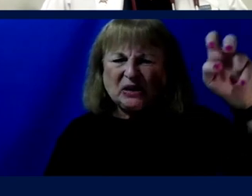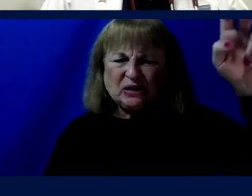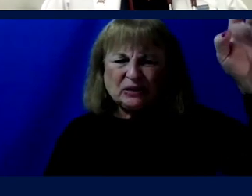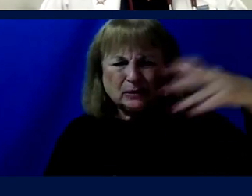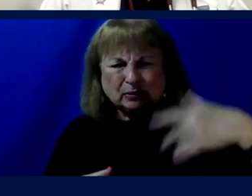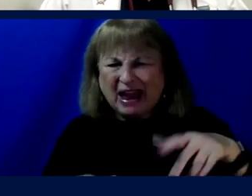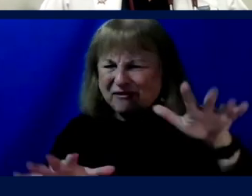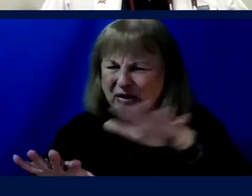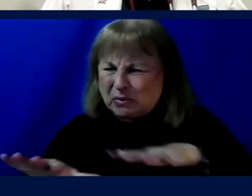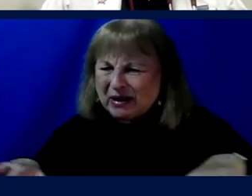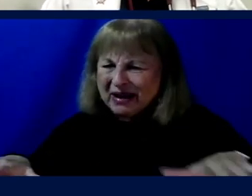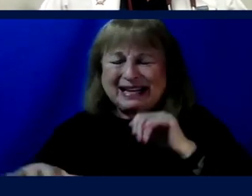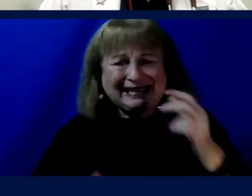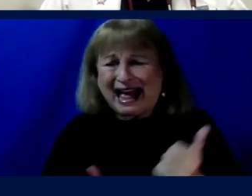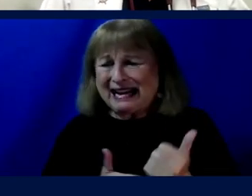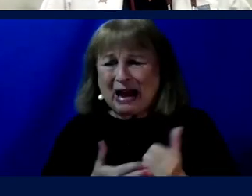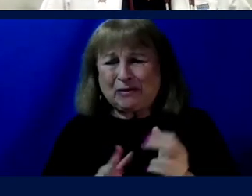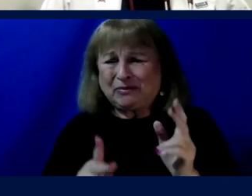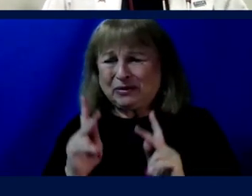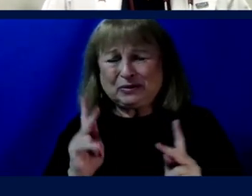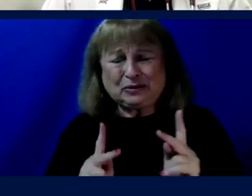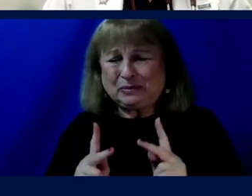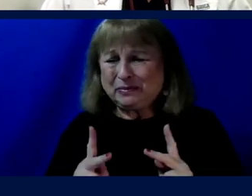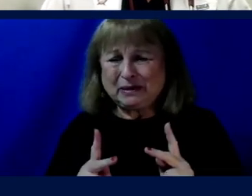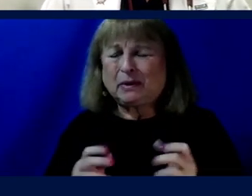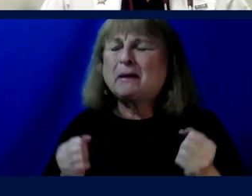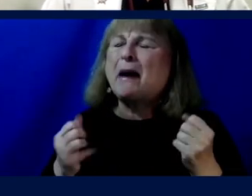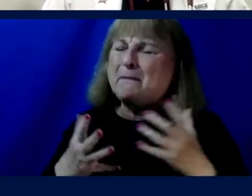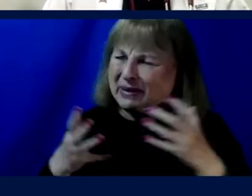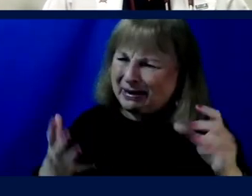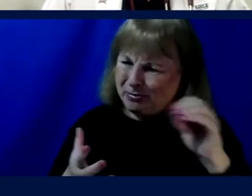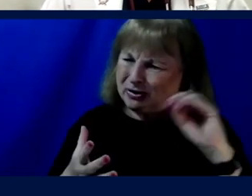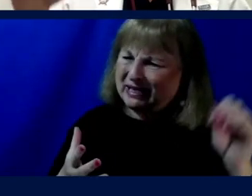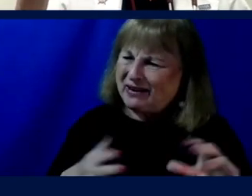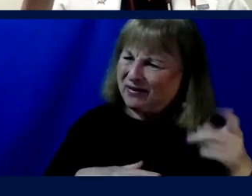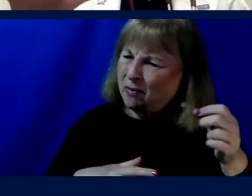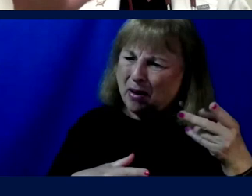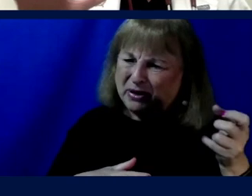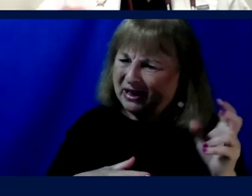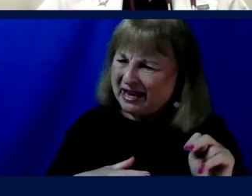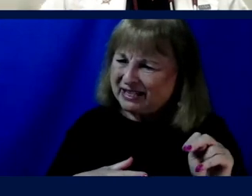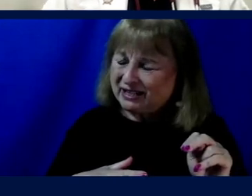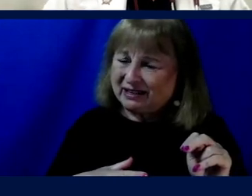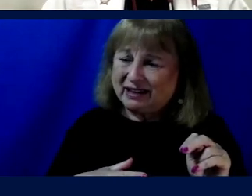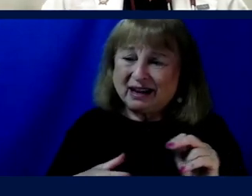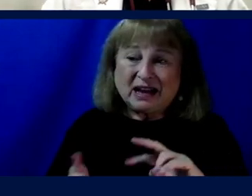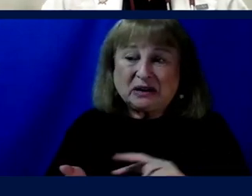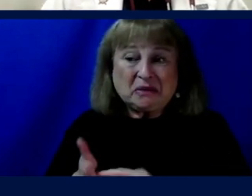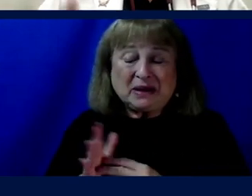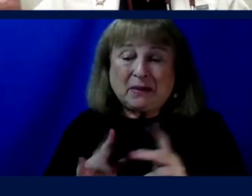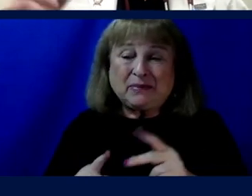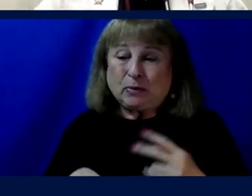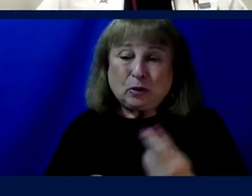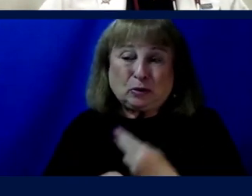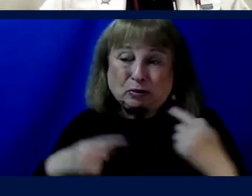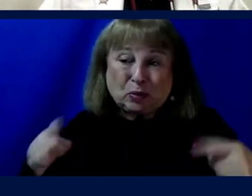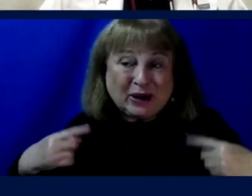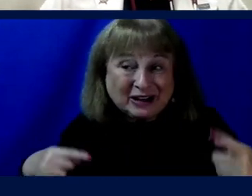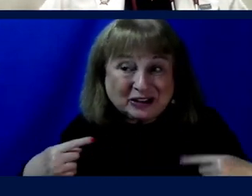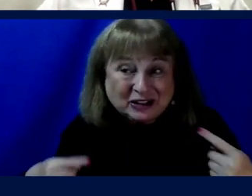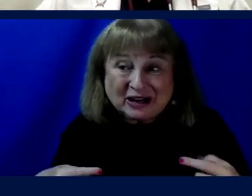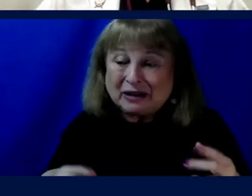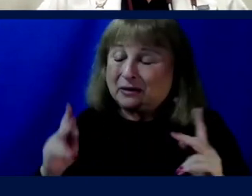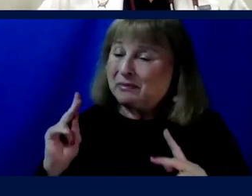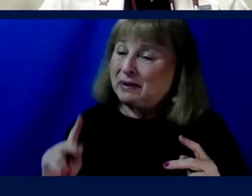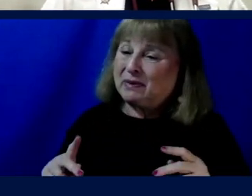they're not useful to a huge, huge percentage of the population on a day that it is. And I don't just mean people who propel with wheelchairs. I mean, people